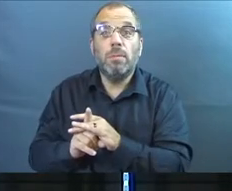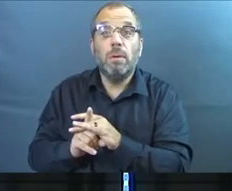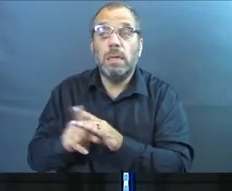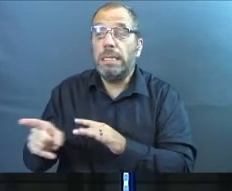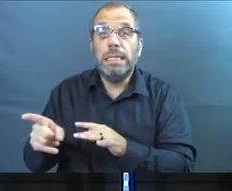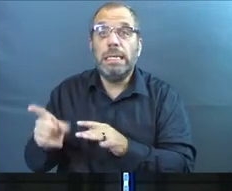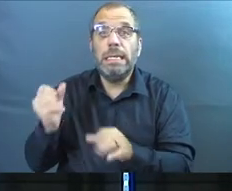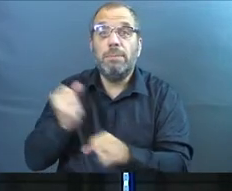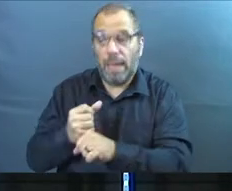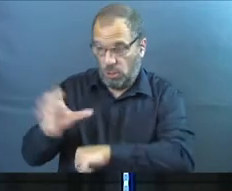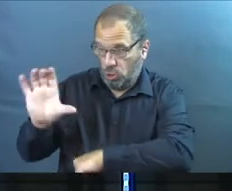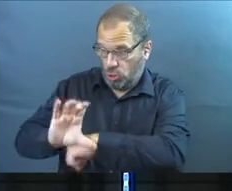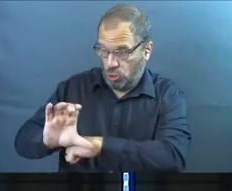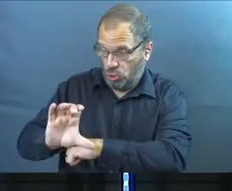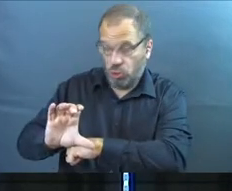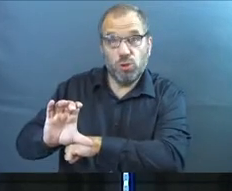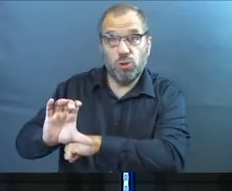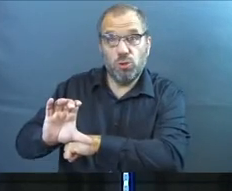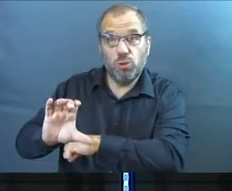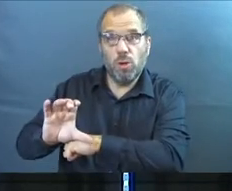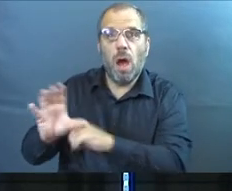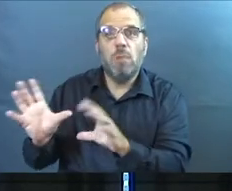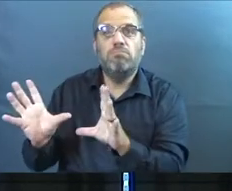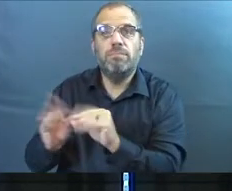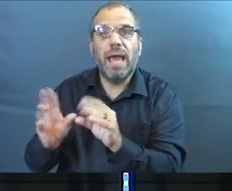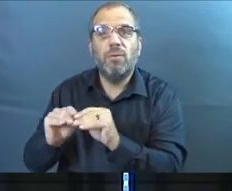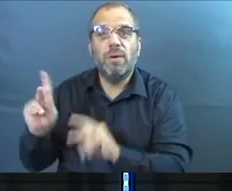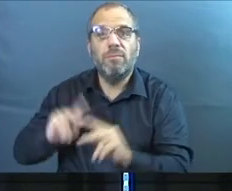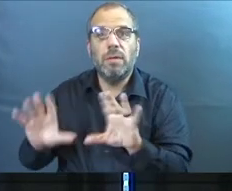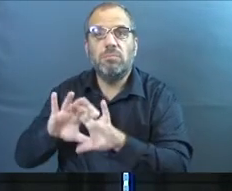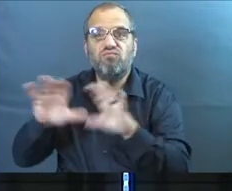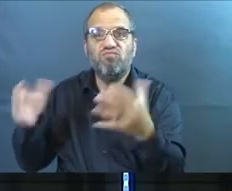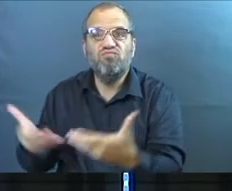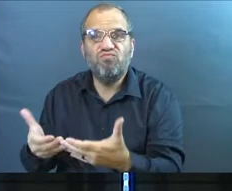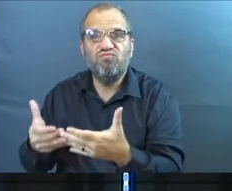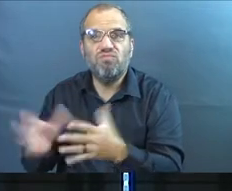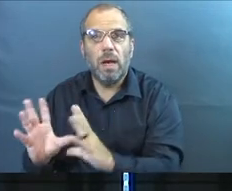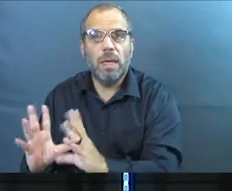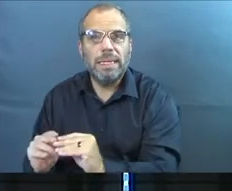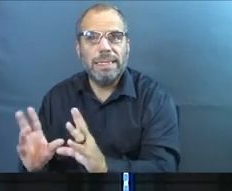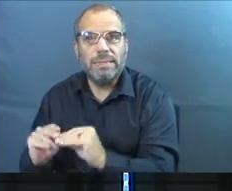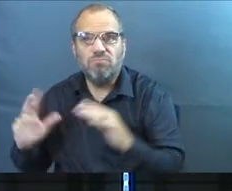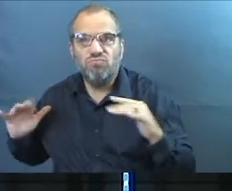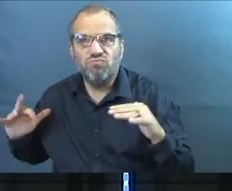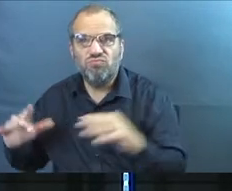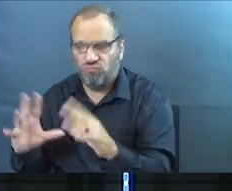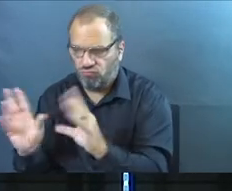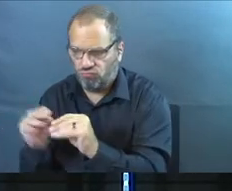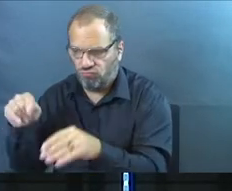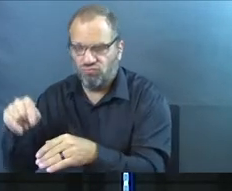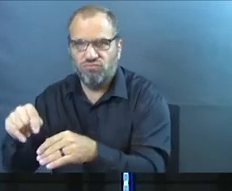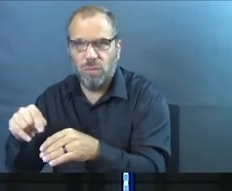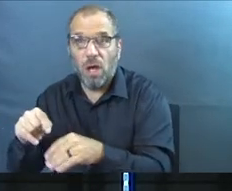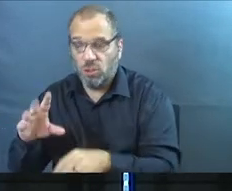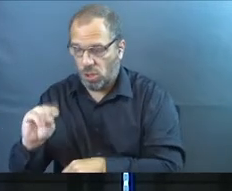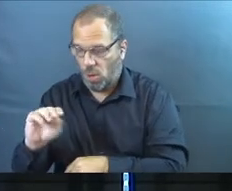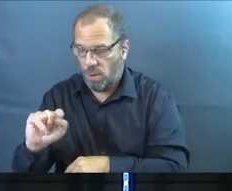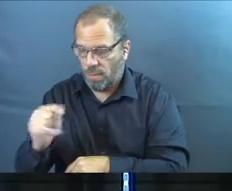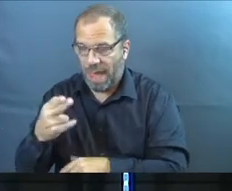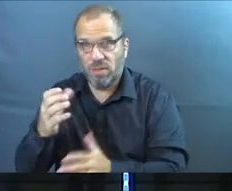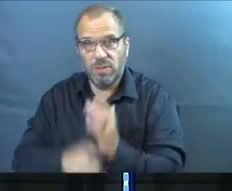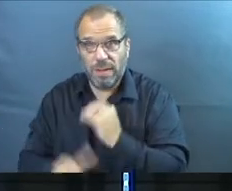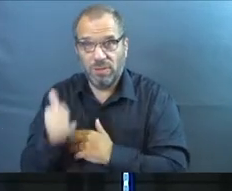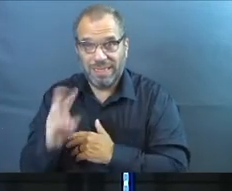made the church a gathering of people, a collection of people. So in Matthew chapter